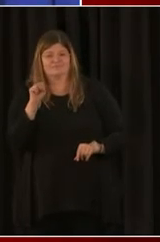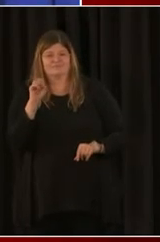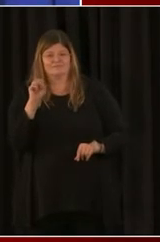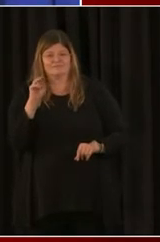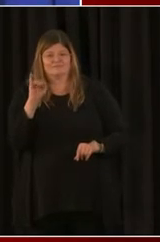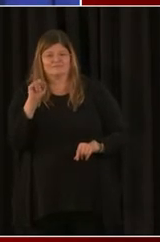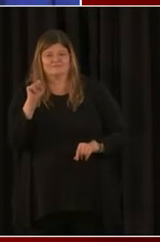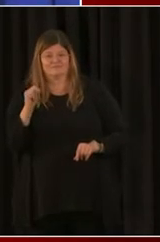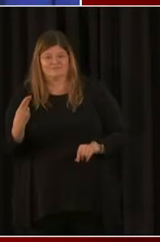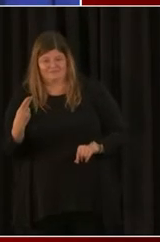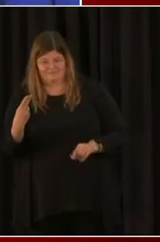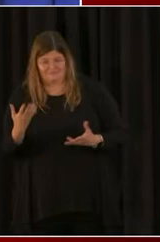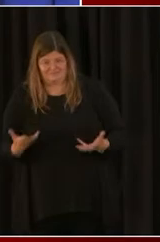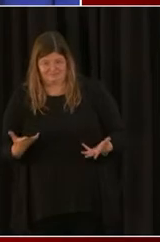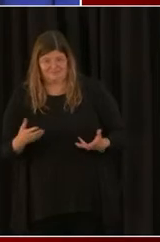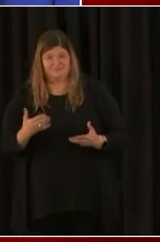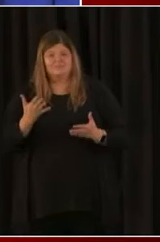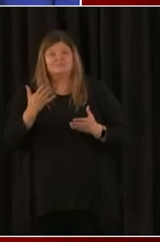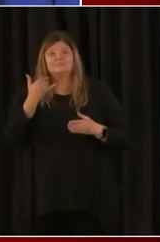Ms. Smith, your line's open.